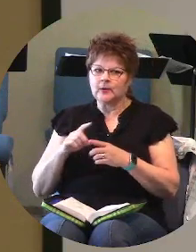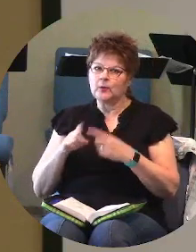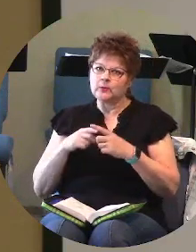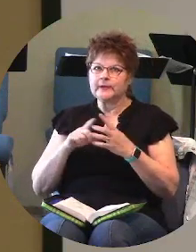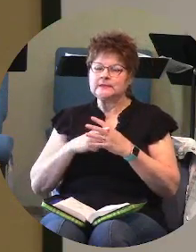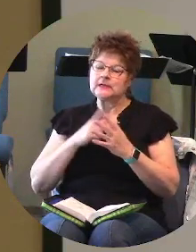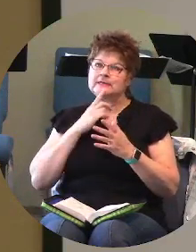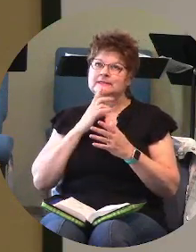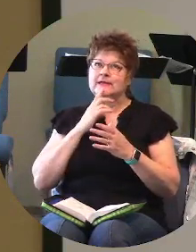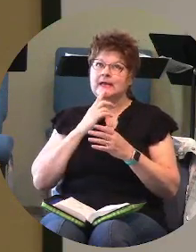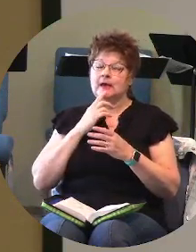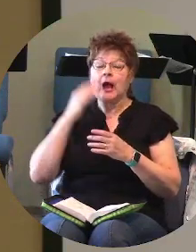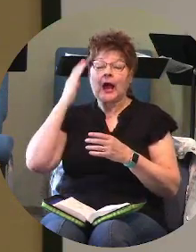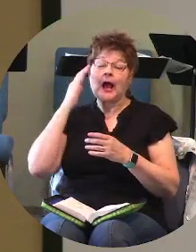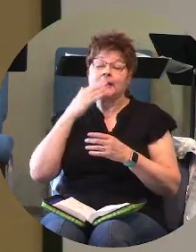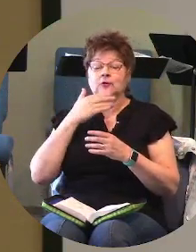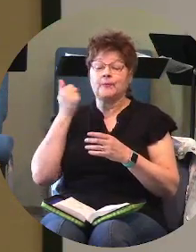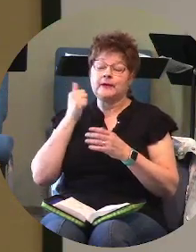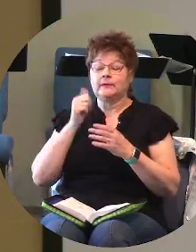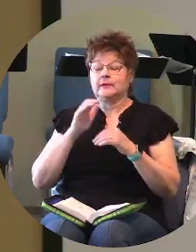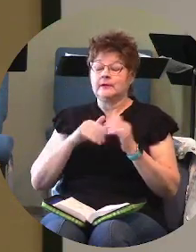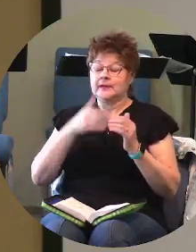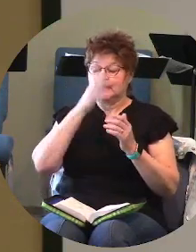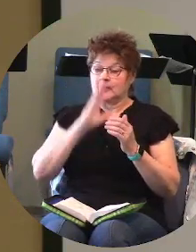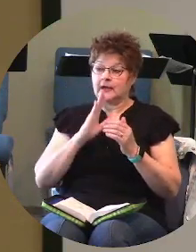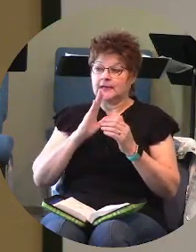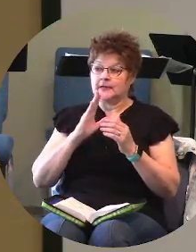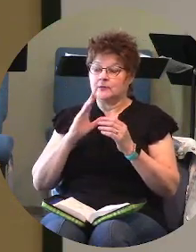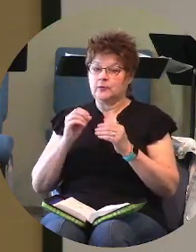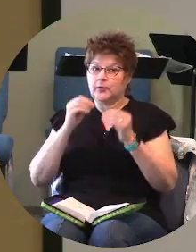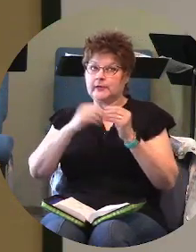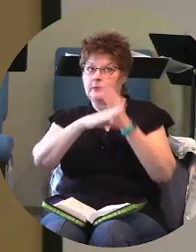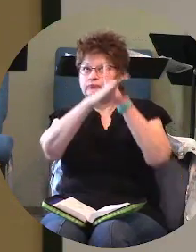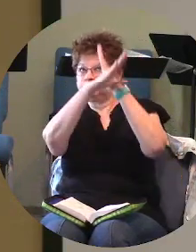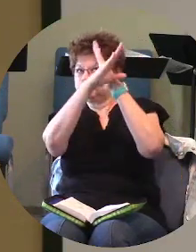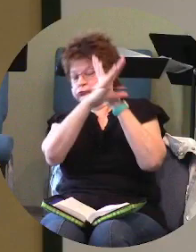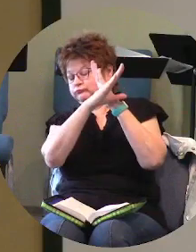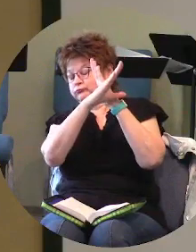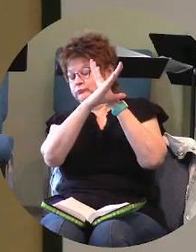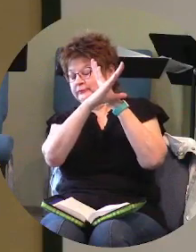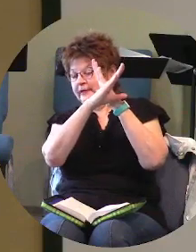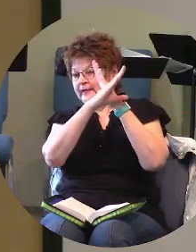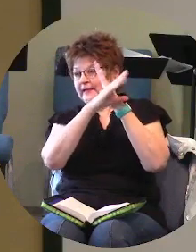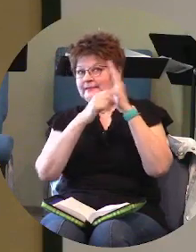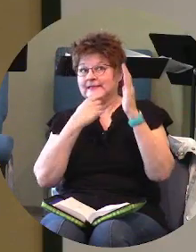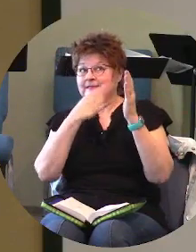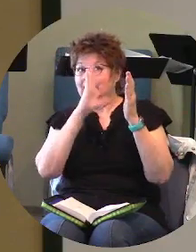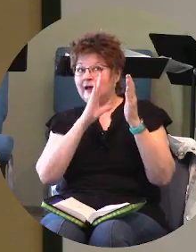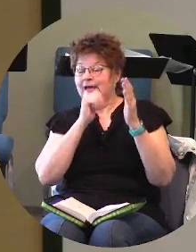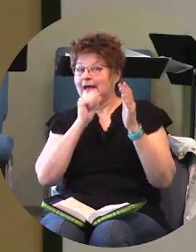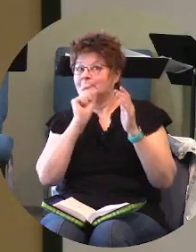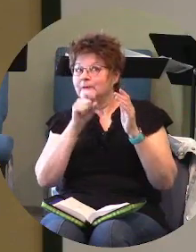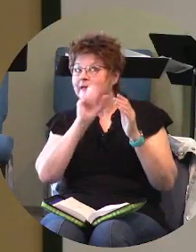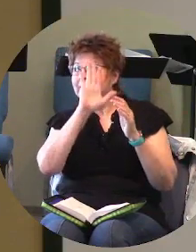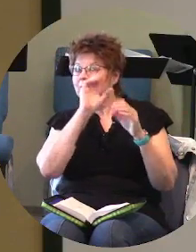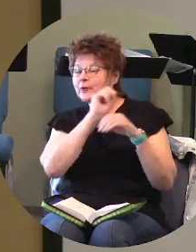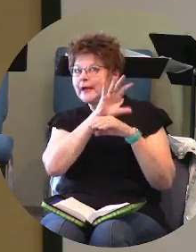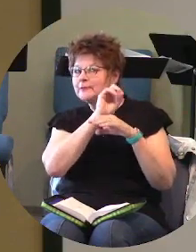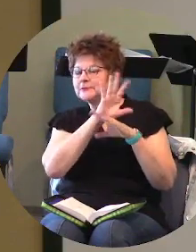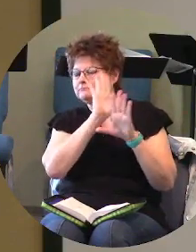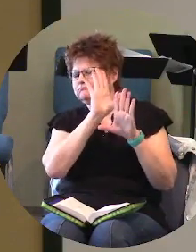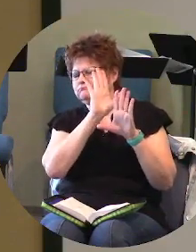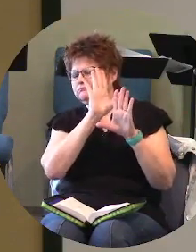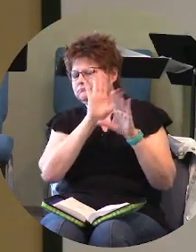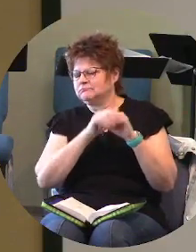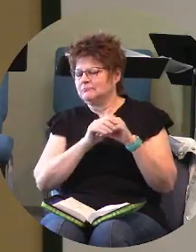putting a barrier up and it's sin we're putting up a barrier that says god i really don't need your counsel god